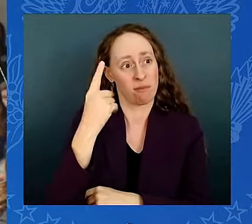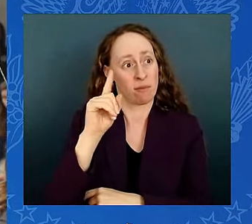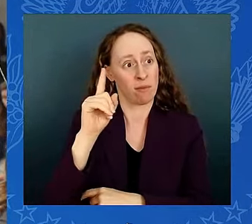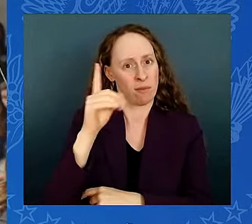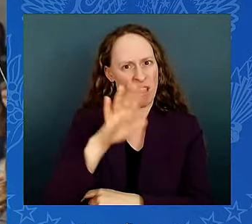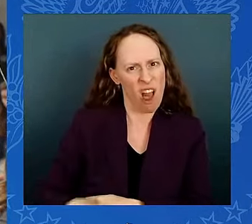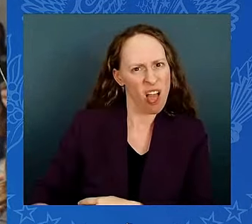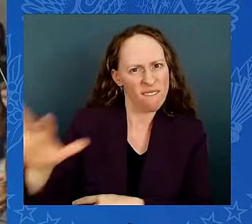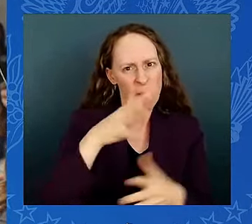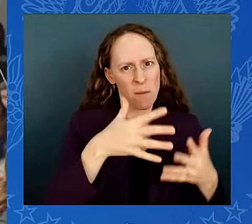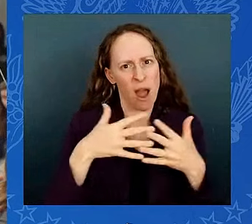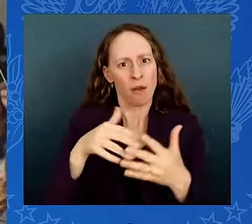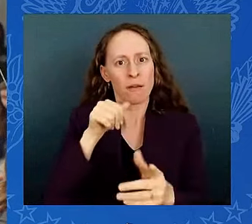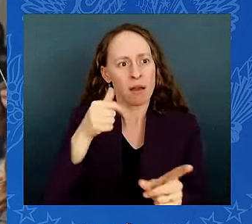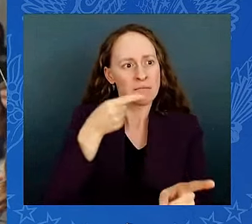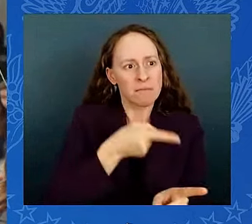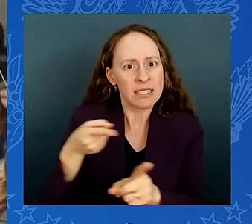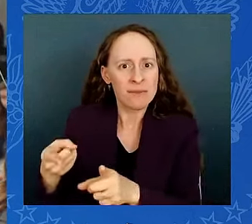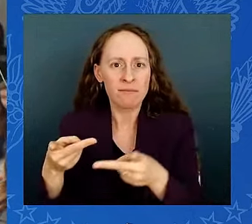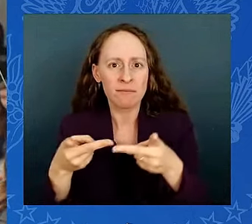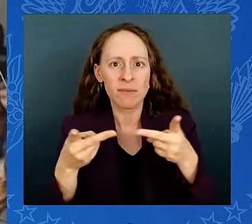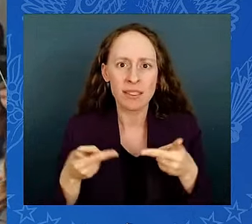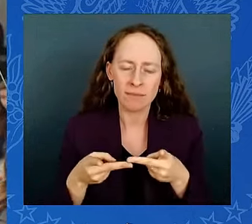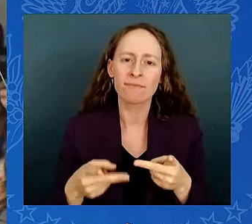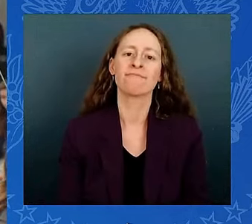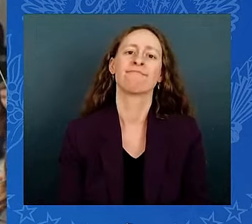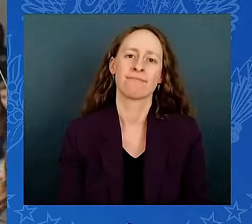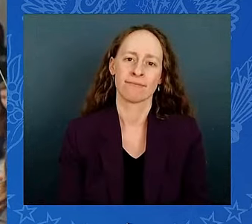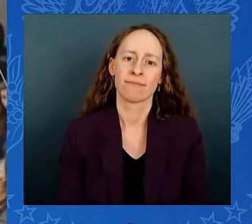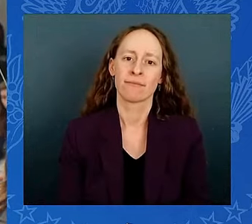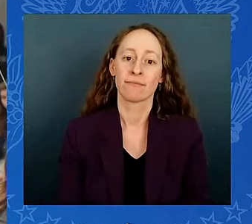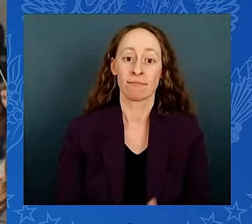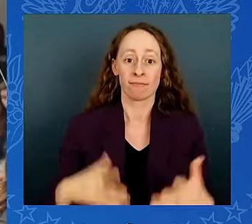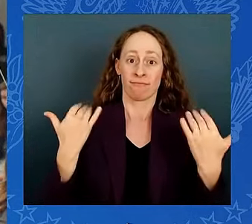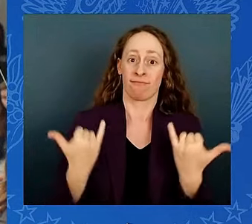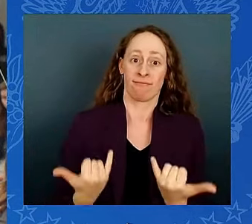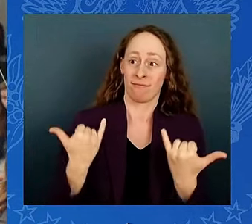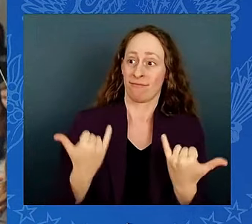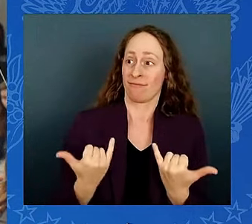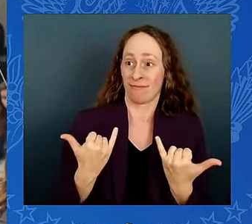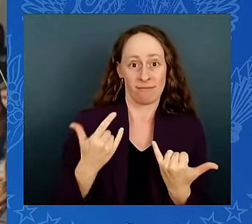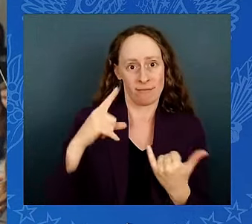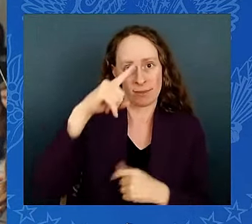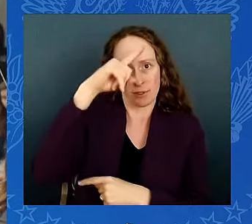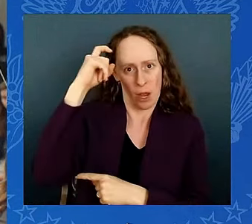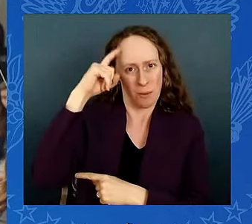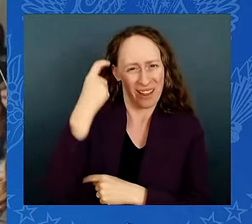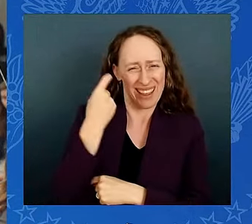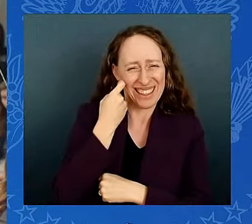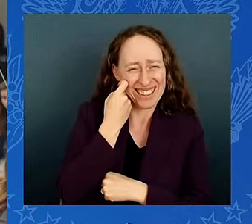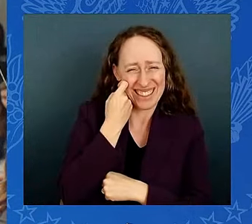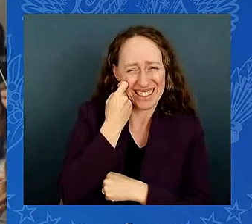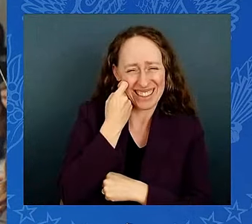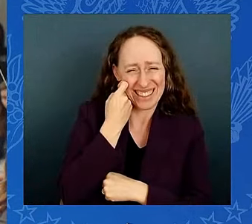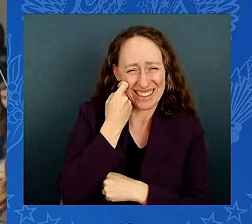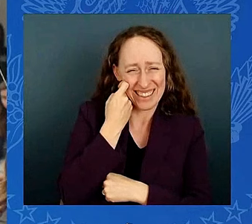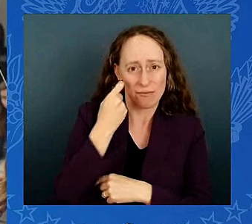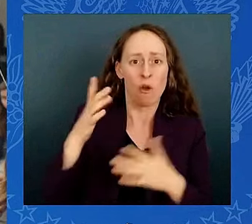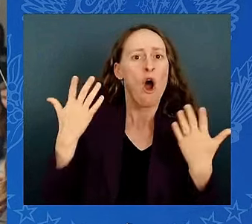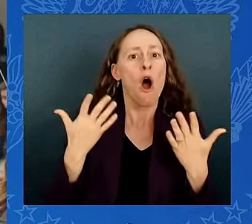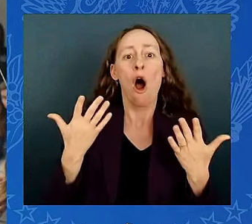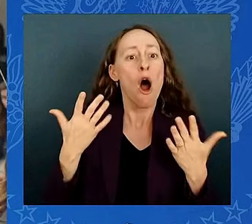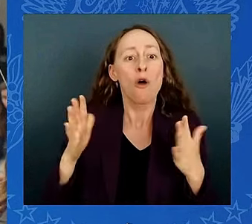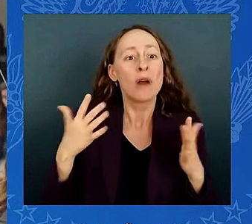You know, summer has just started. Already, already, tens of millions of Americans are under heat warnings from